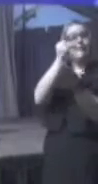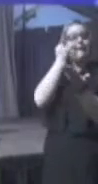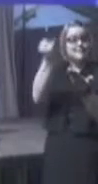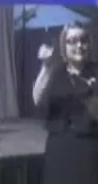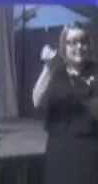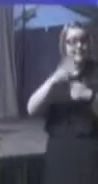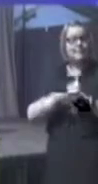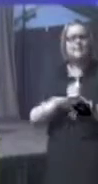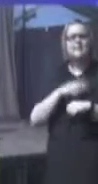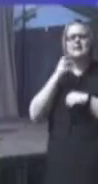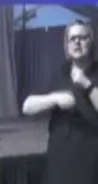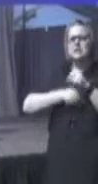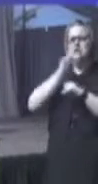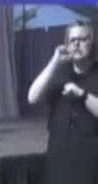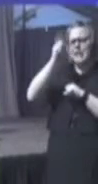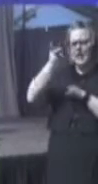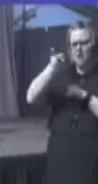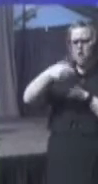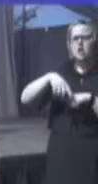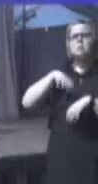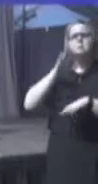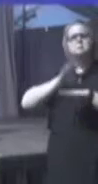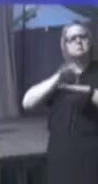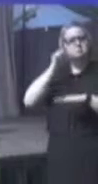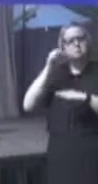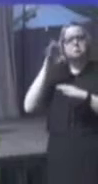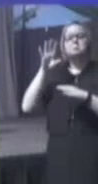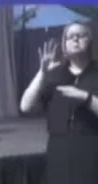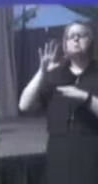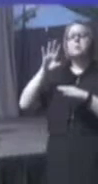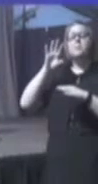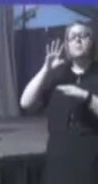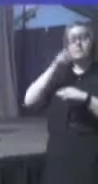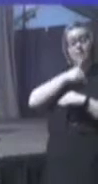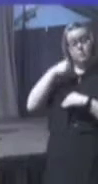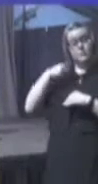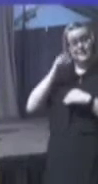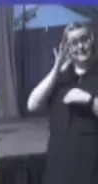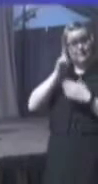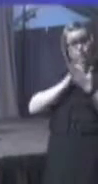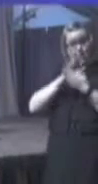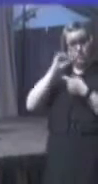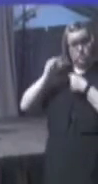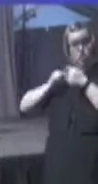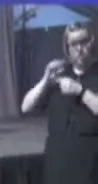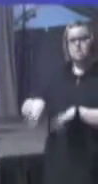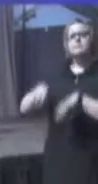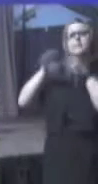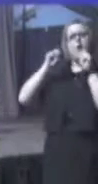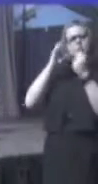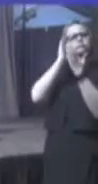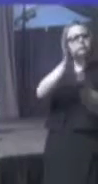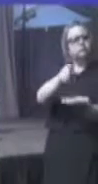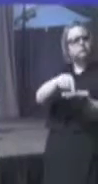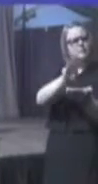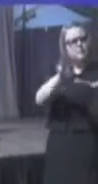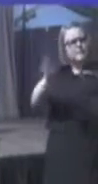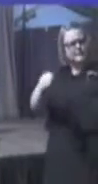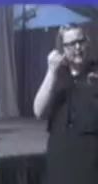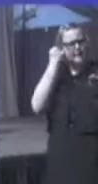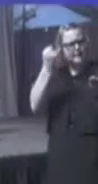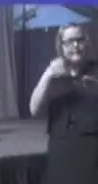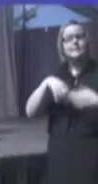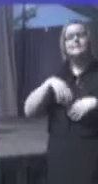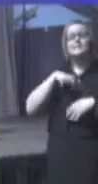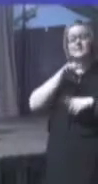later, the call was picked up by members of the civil rights generation, by men and women who knew how to fight